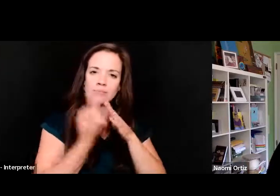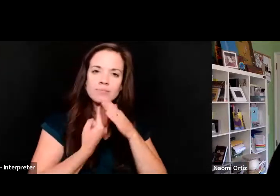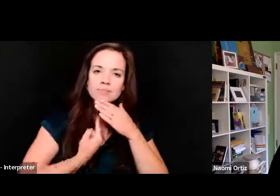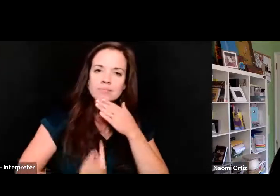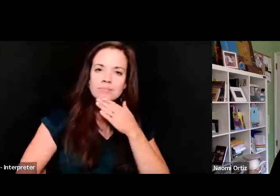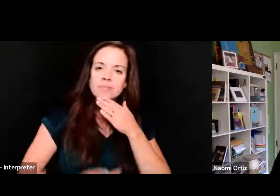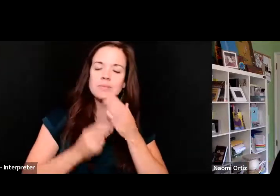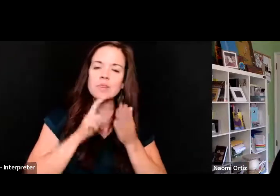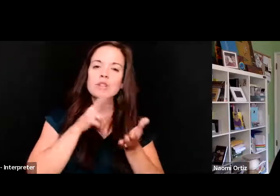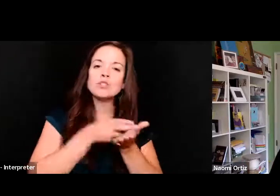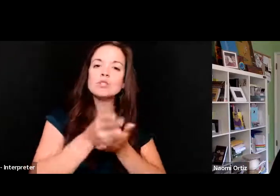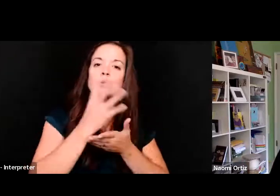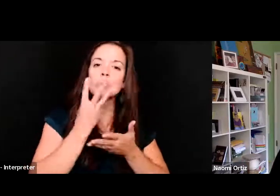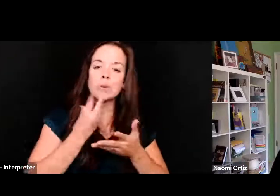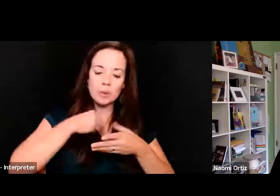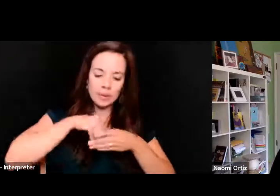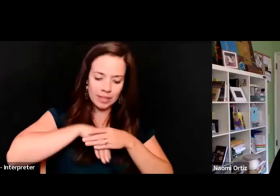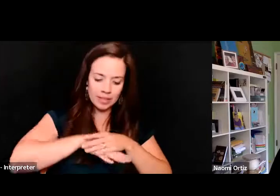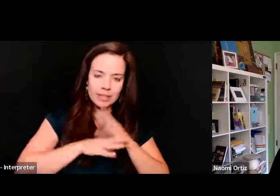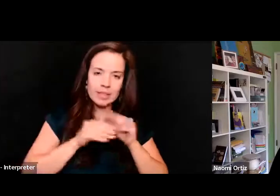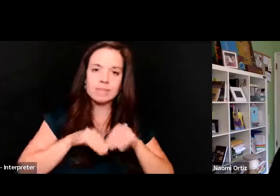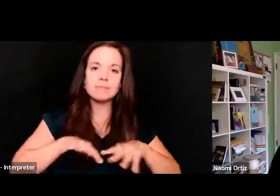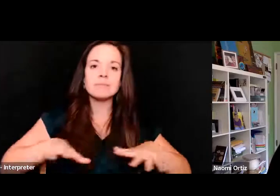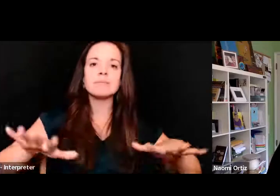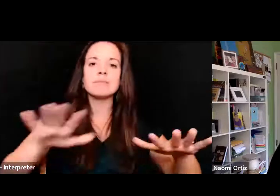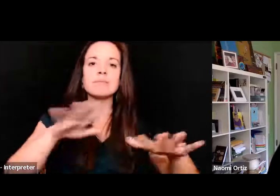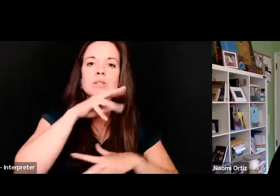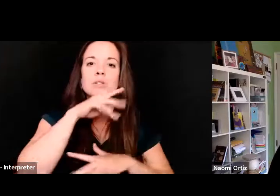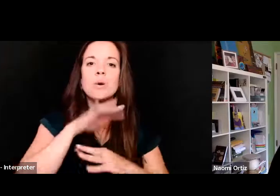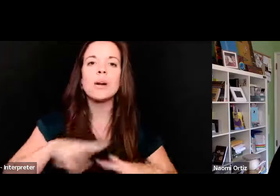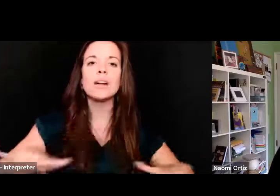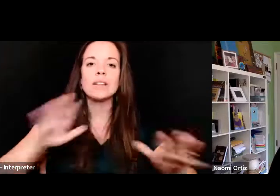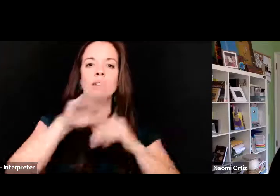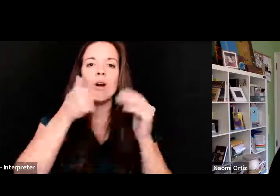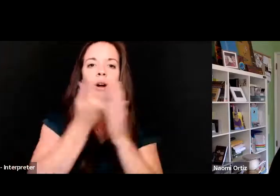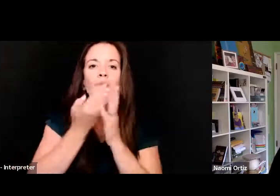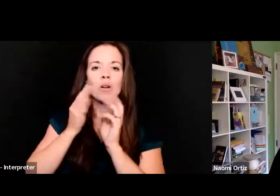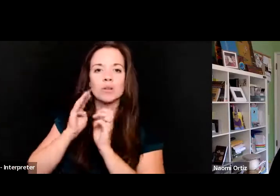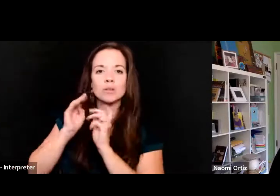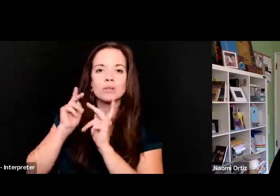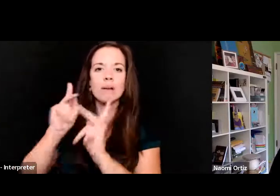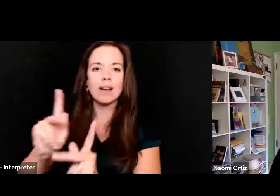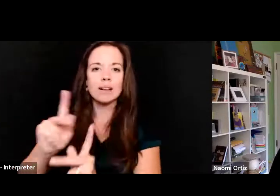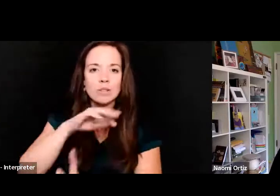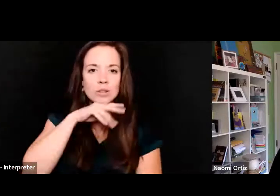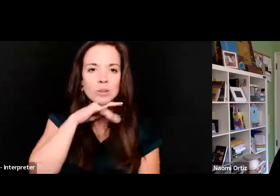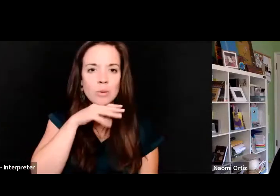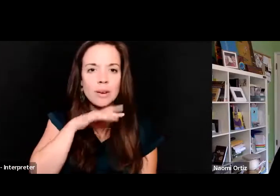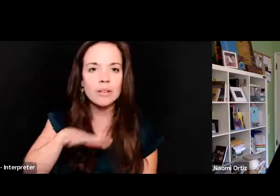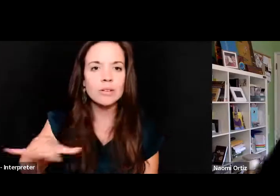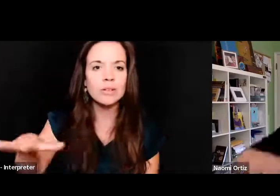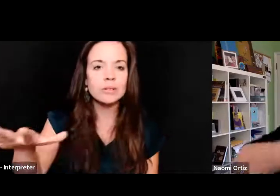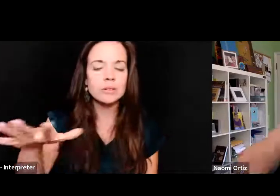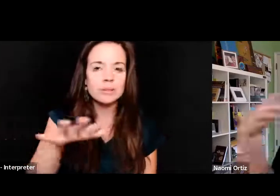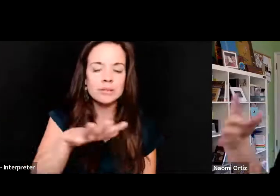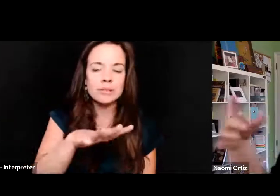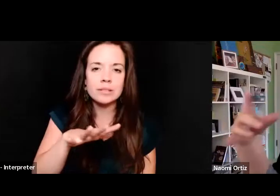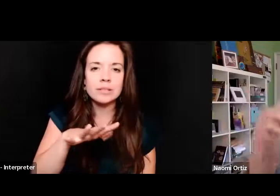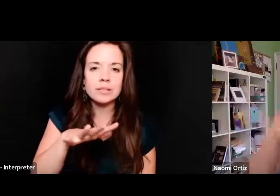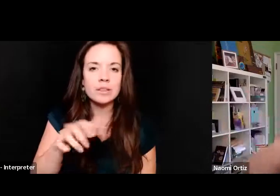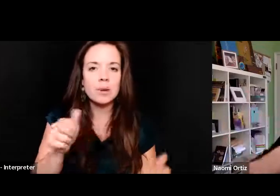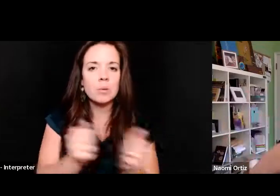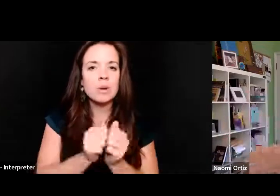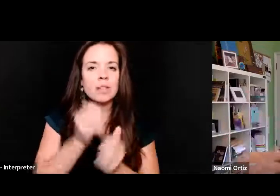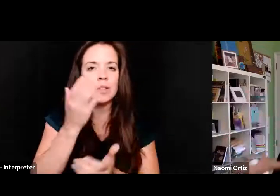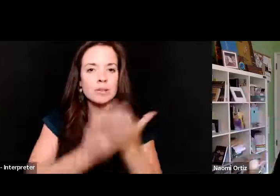body to soil. It all goes back to the soil. With those hands